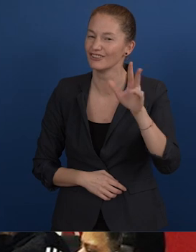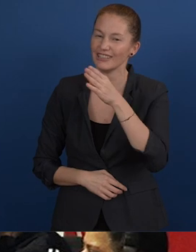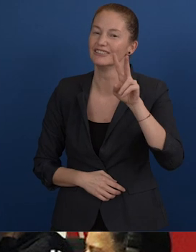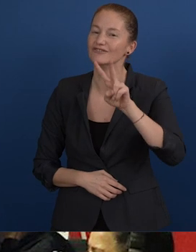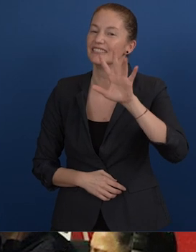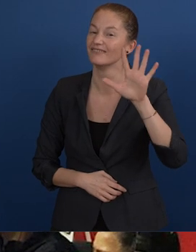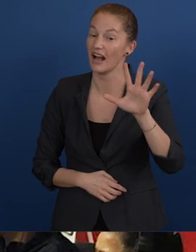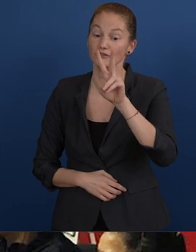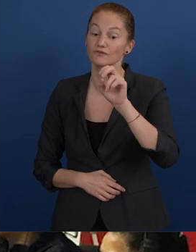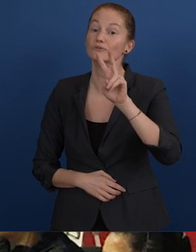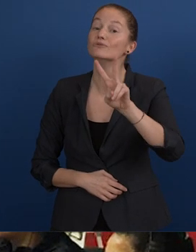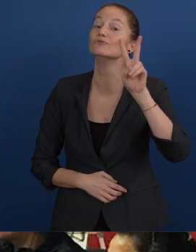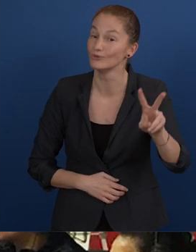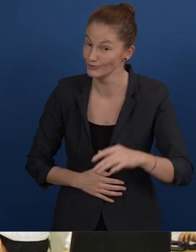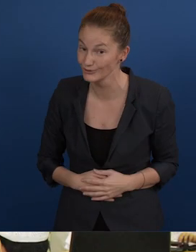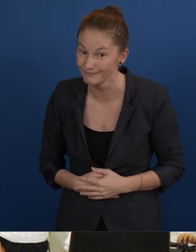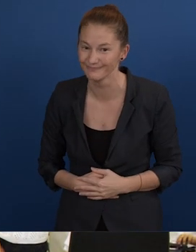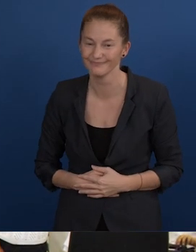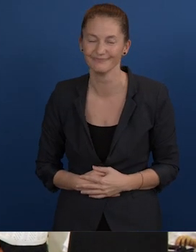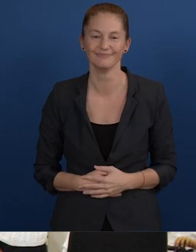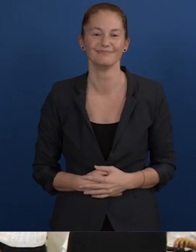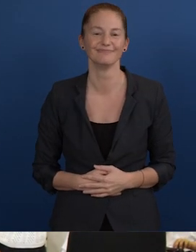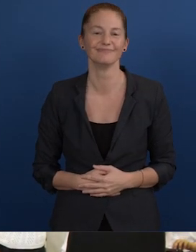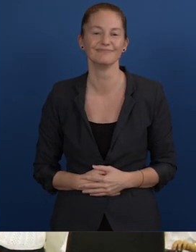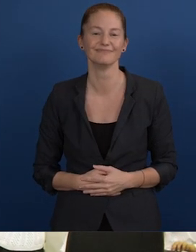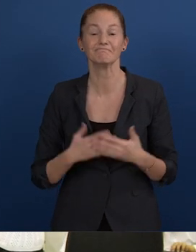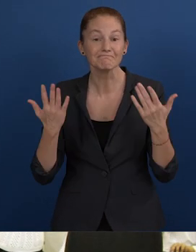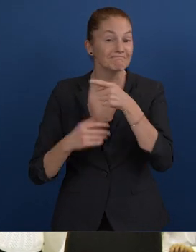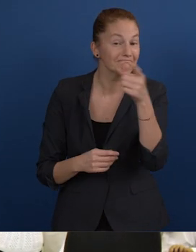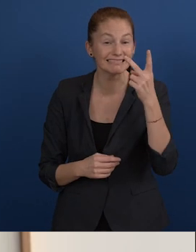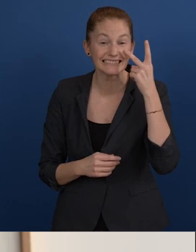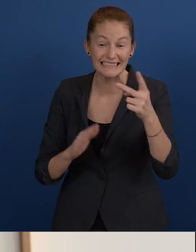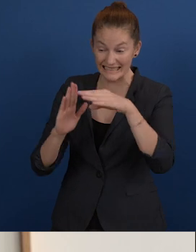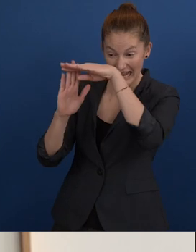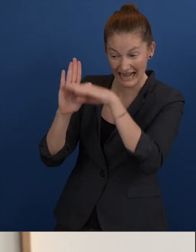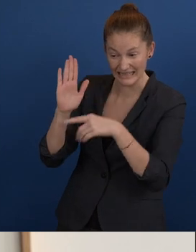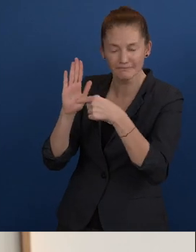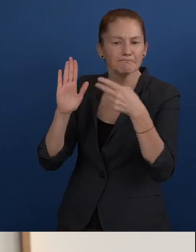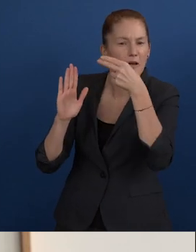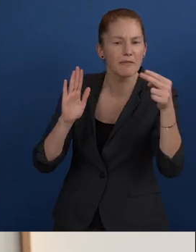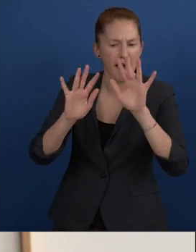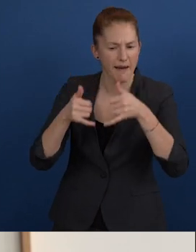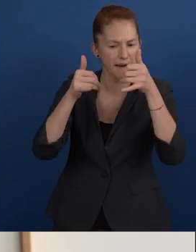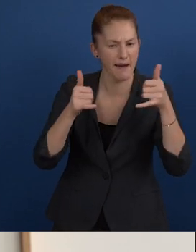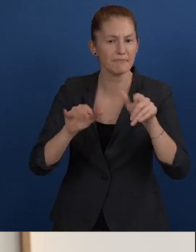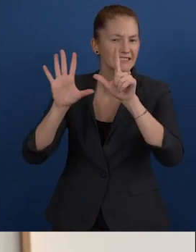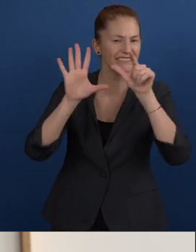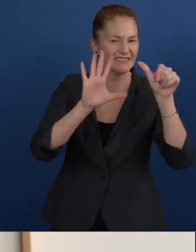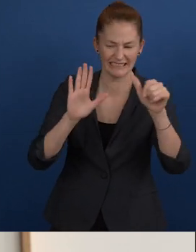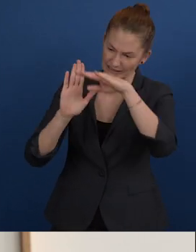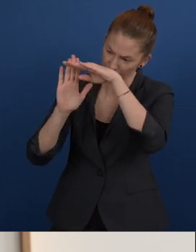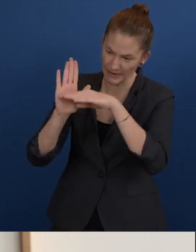in the United Nations buildings in Vienna from February 23rd to 25th,